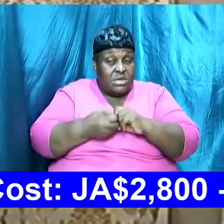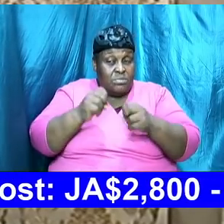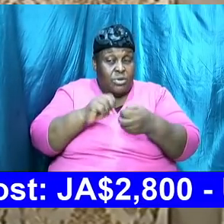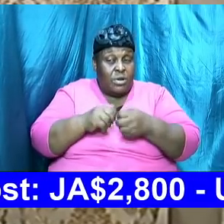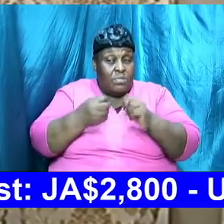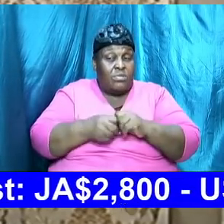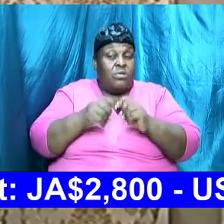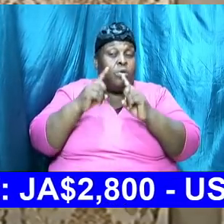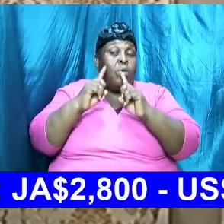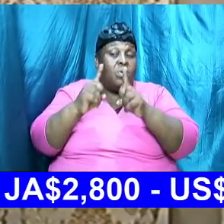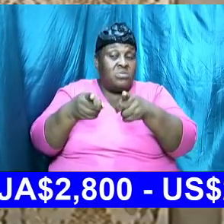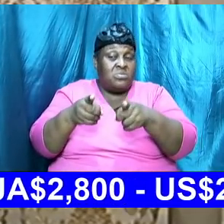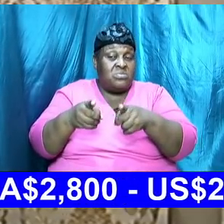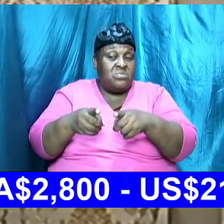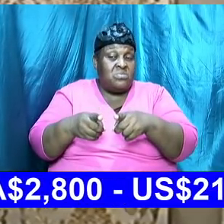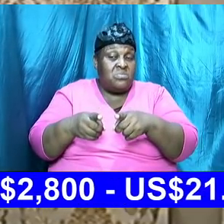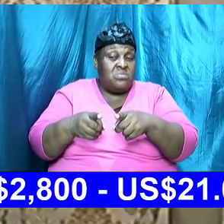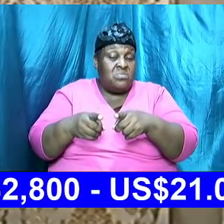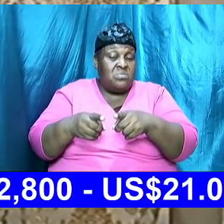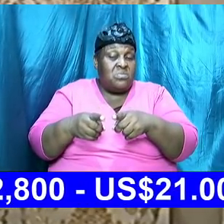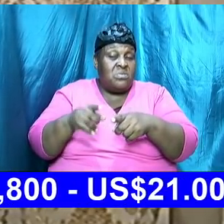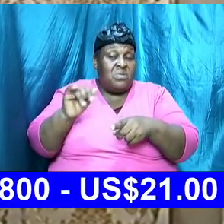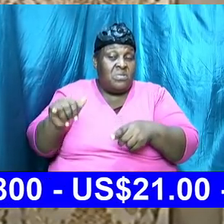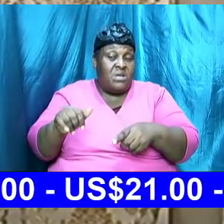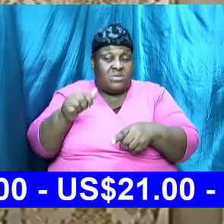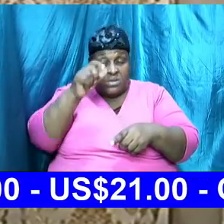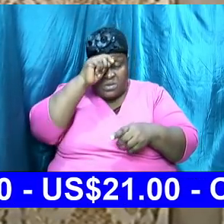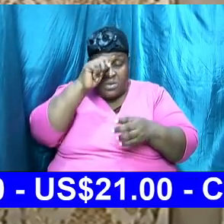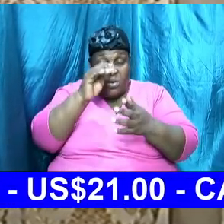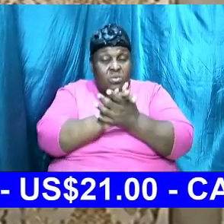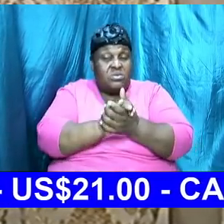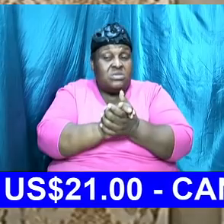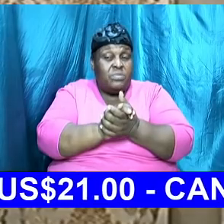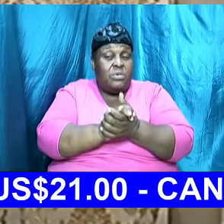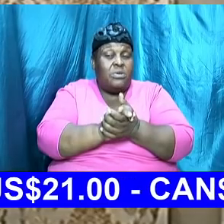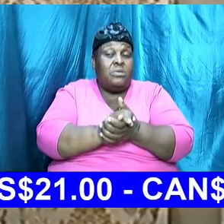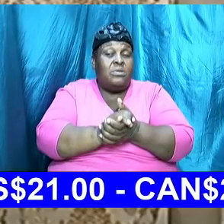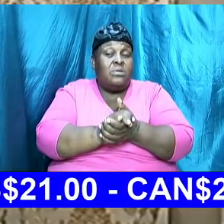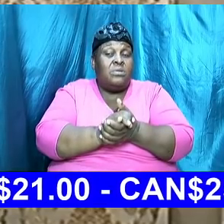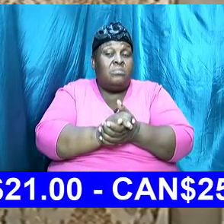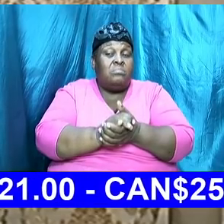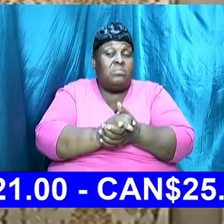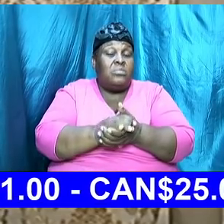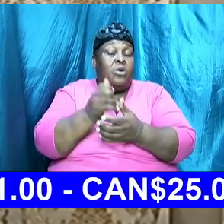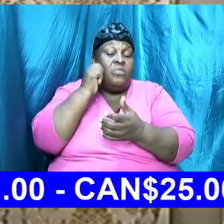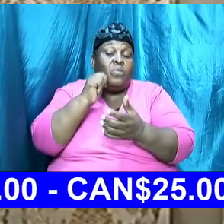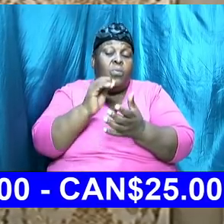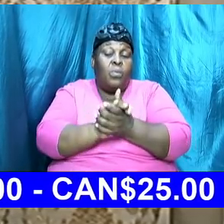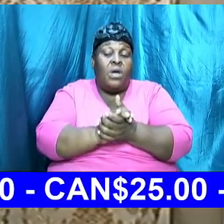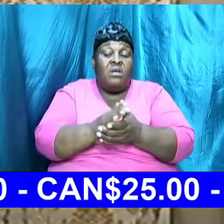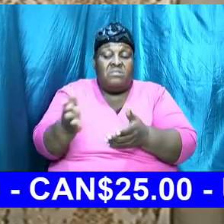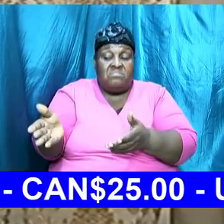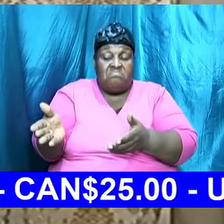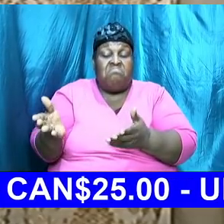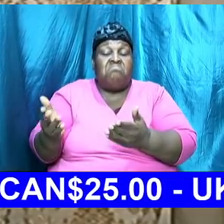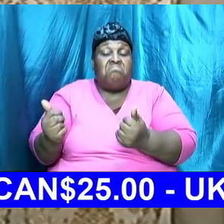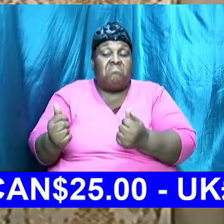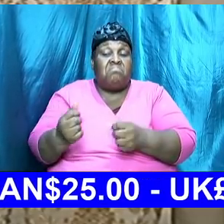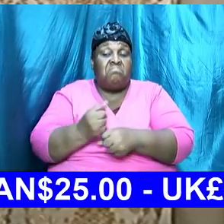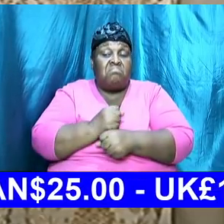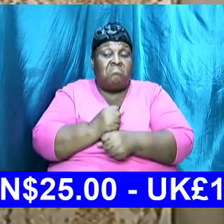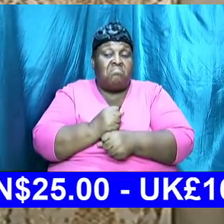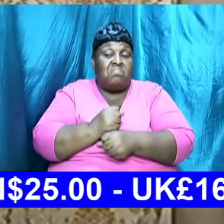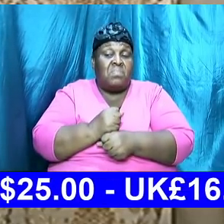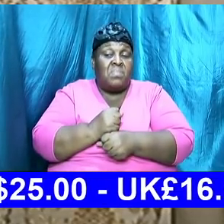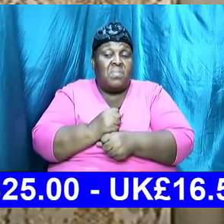anticipate that the husband that they get or that the wife that they get is going